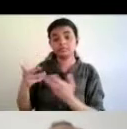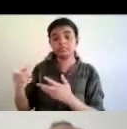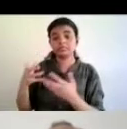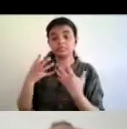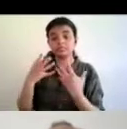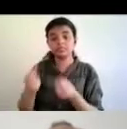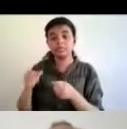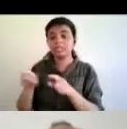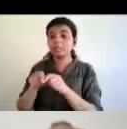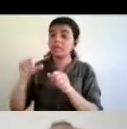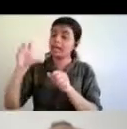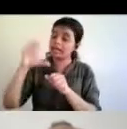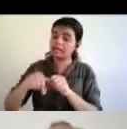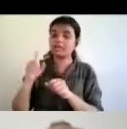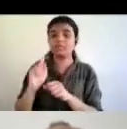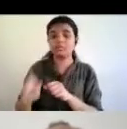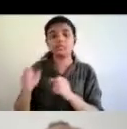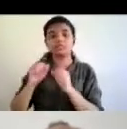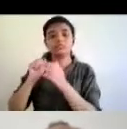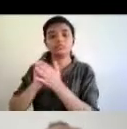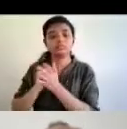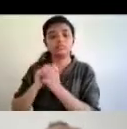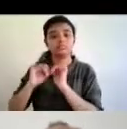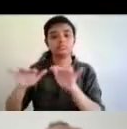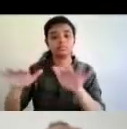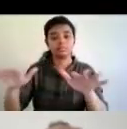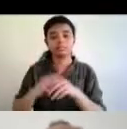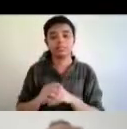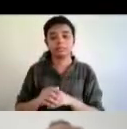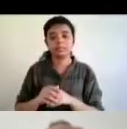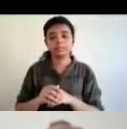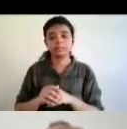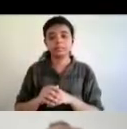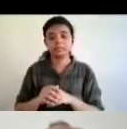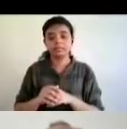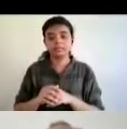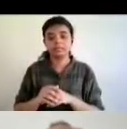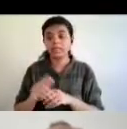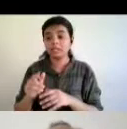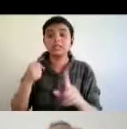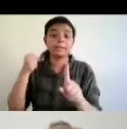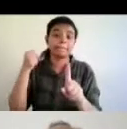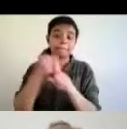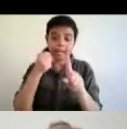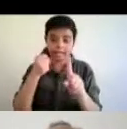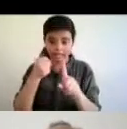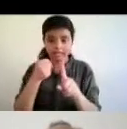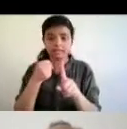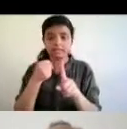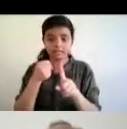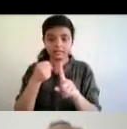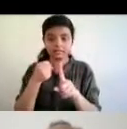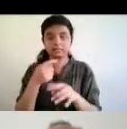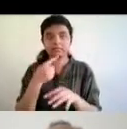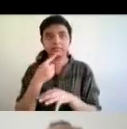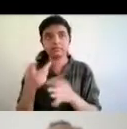released in accessible format and finally talk about in the impact i will i will